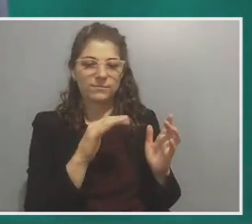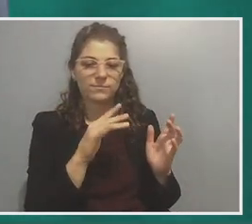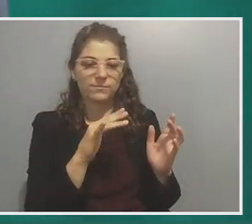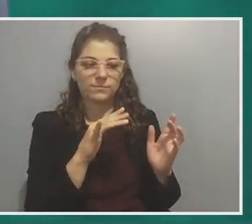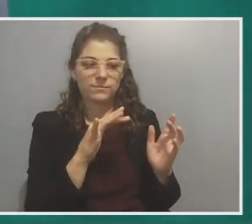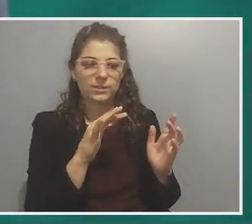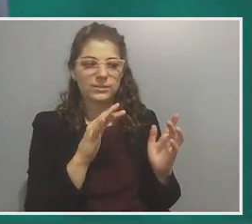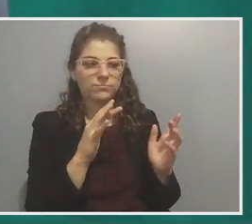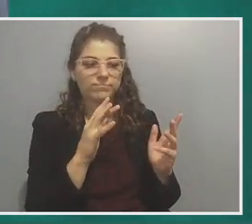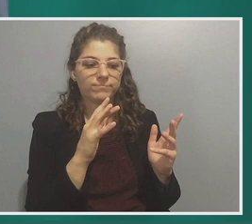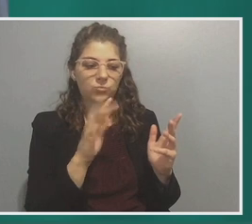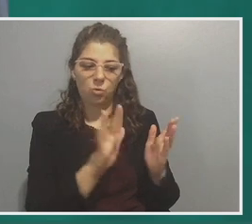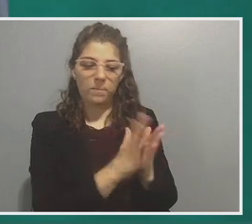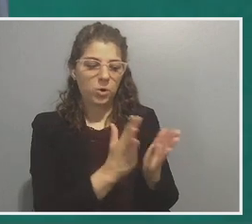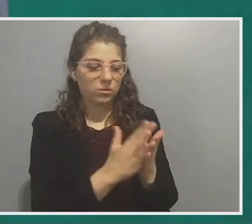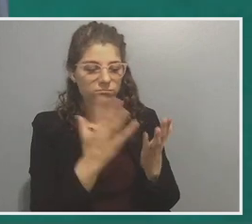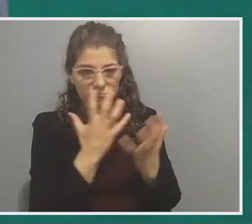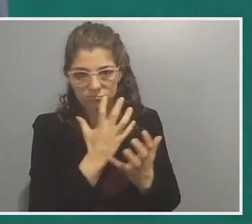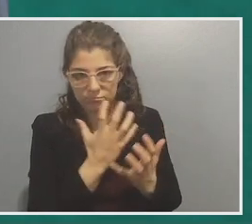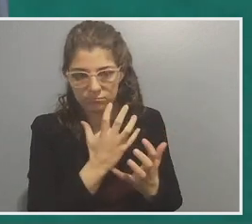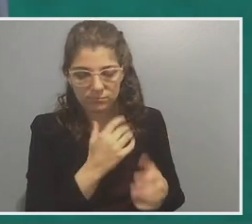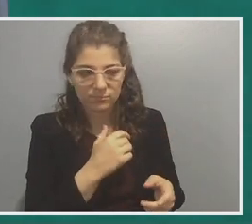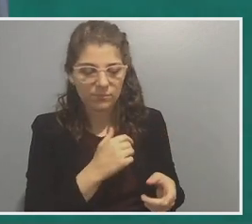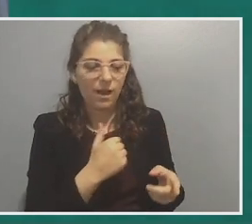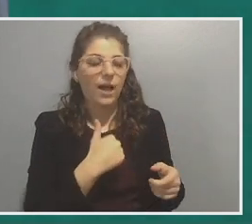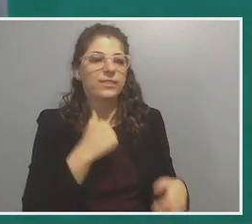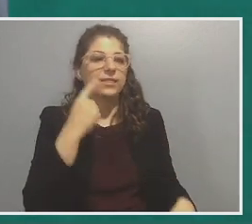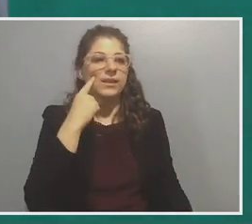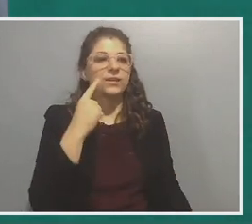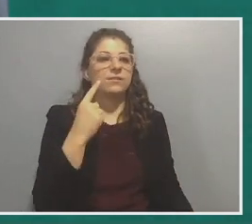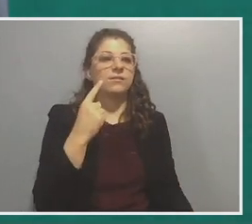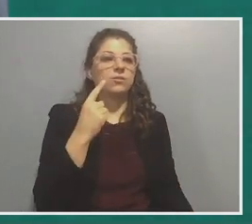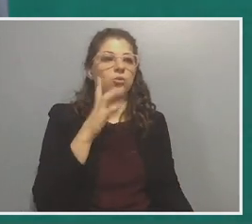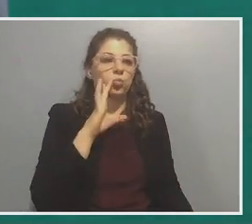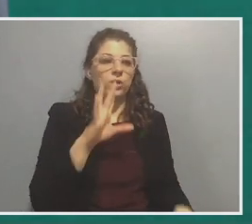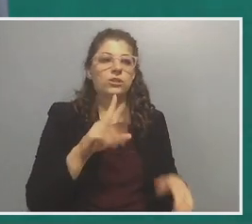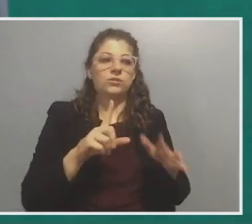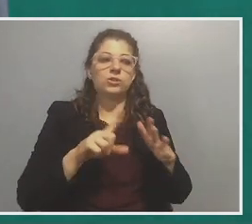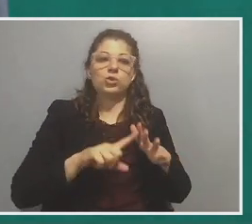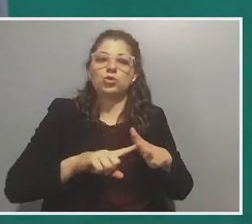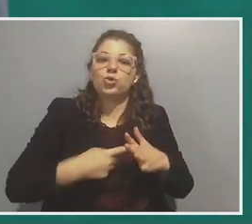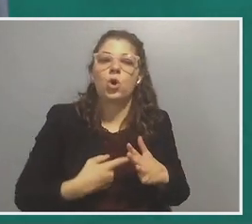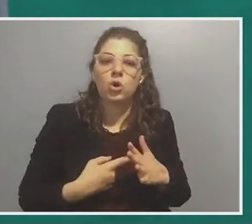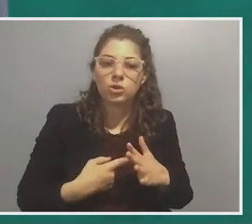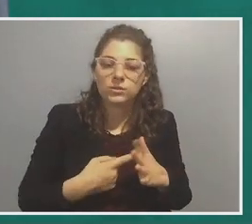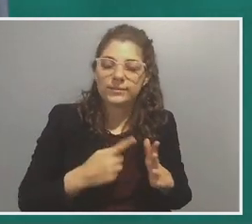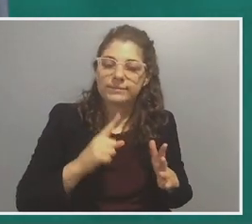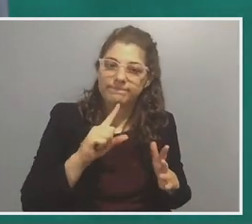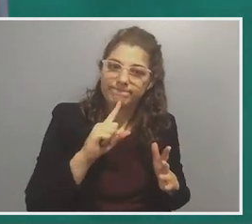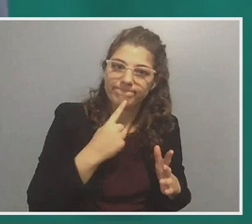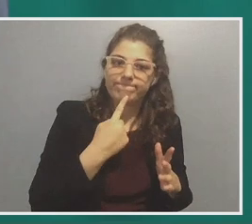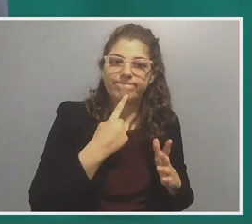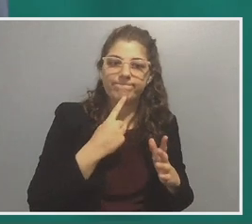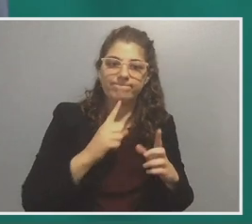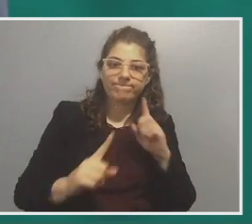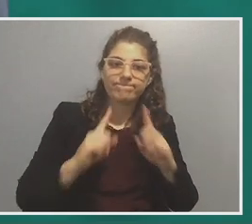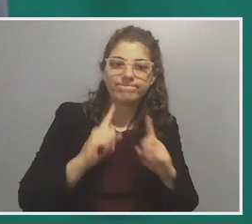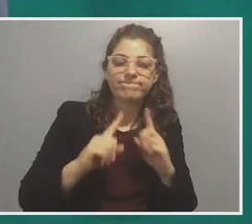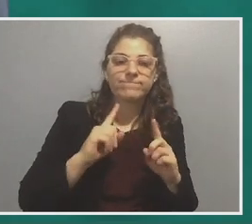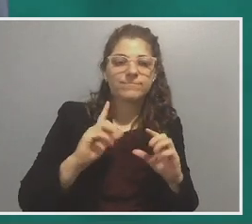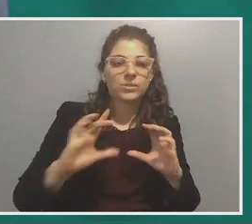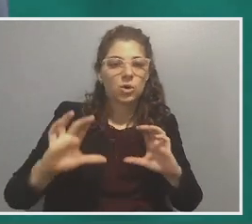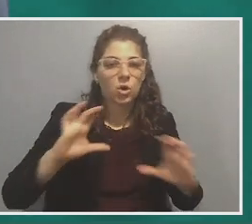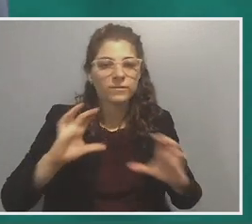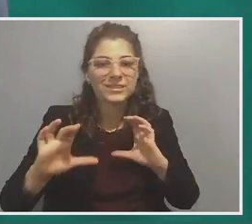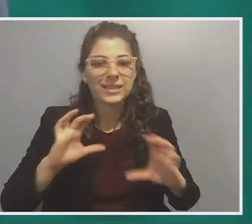reaching book, uh, that I think will catalyze significant dialogue, conversations, and a real